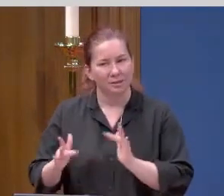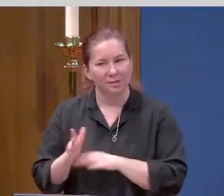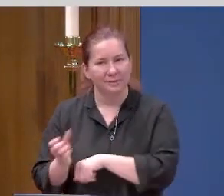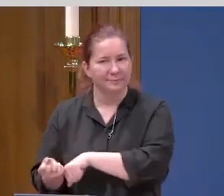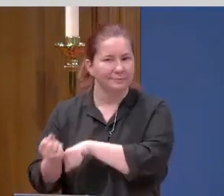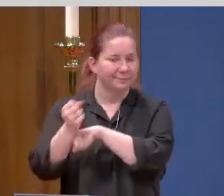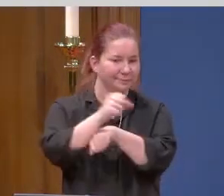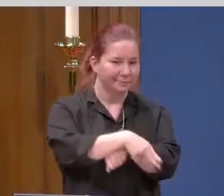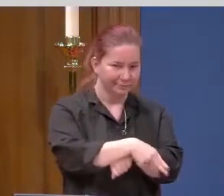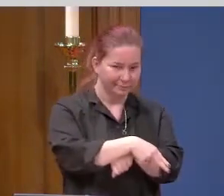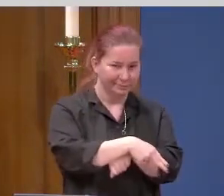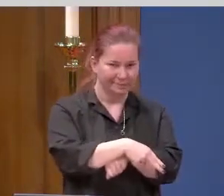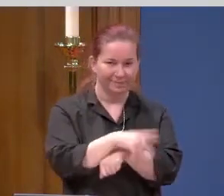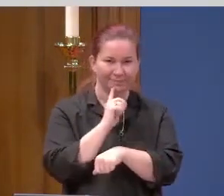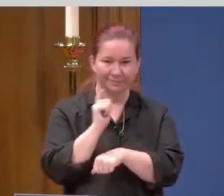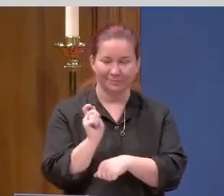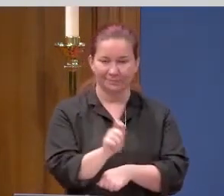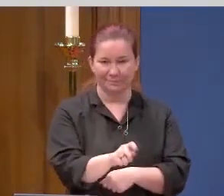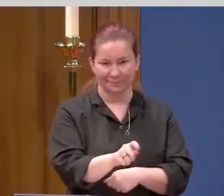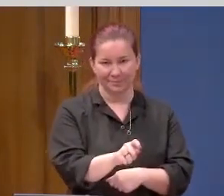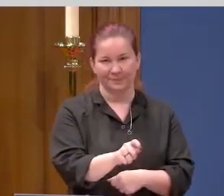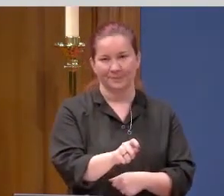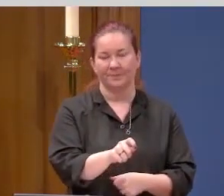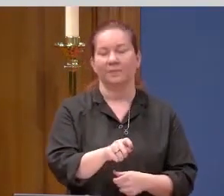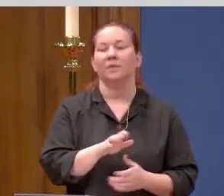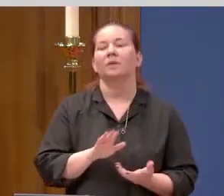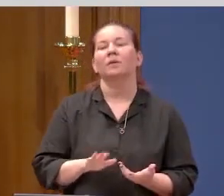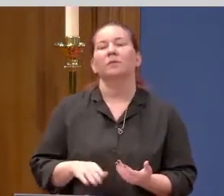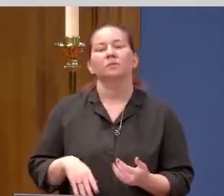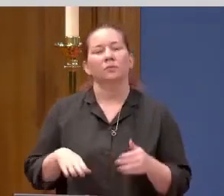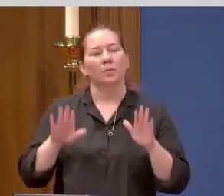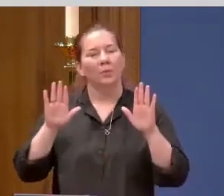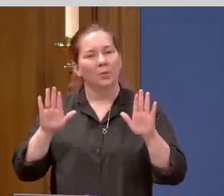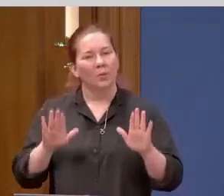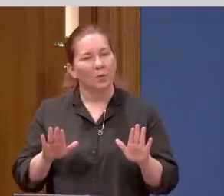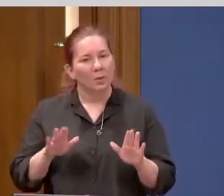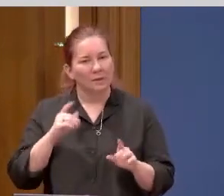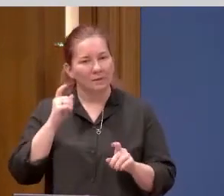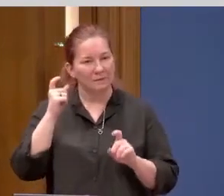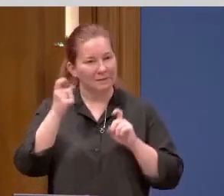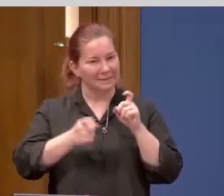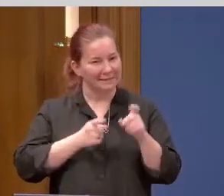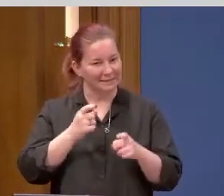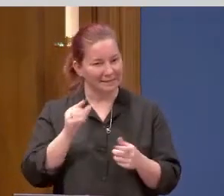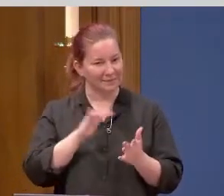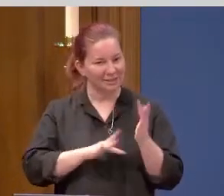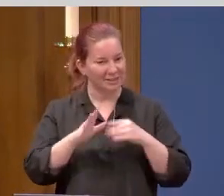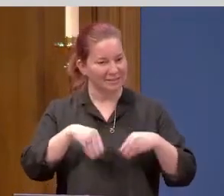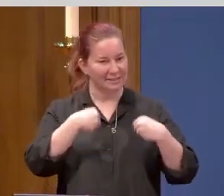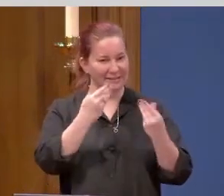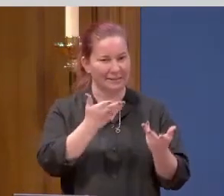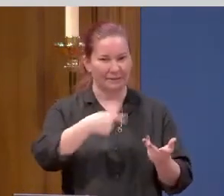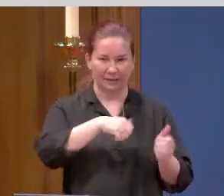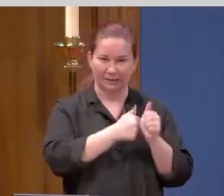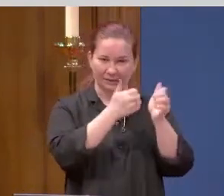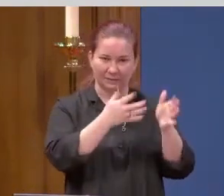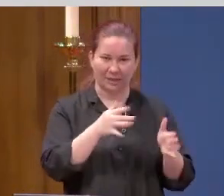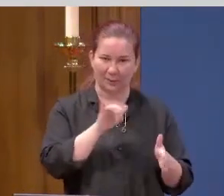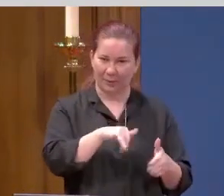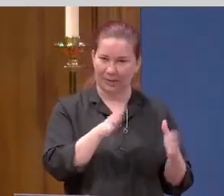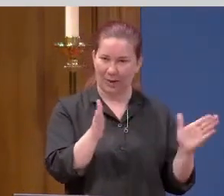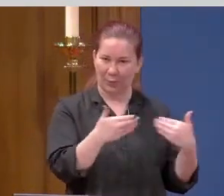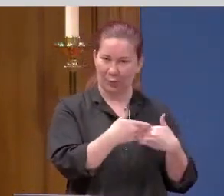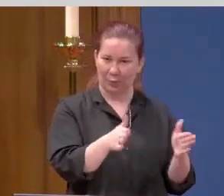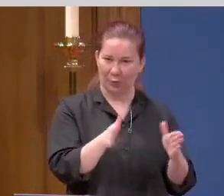once for all. What wonderful gifts Jesus gives the disciples in that locked room.